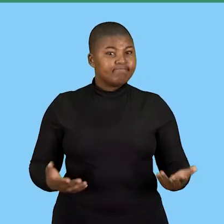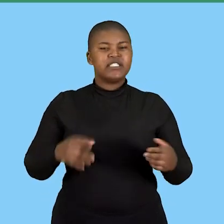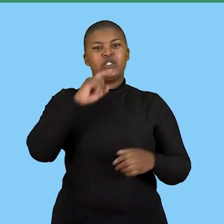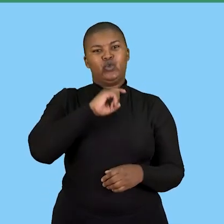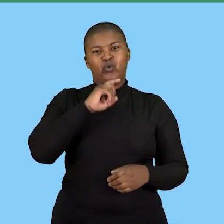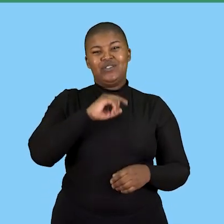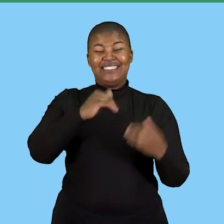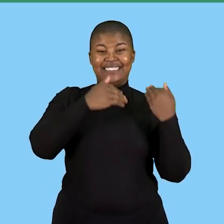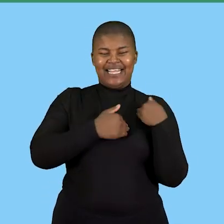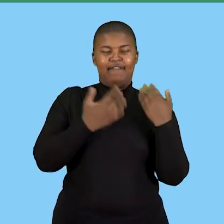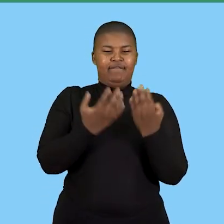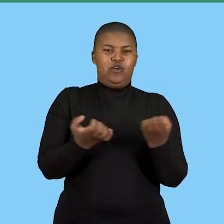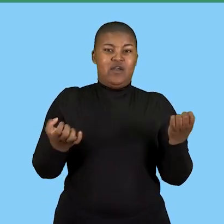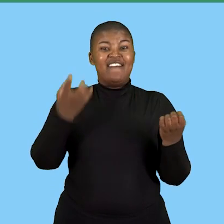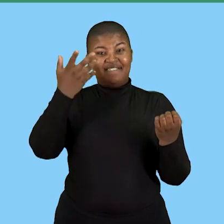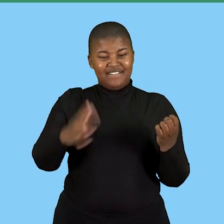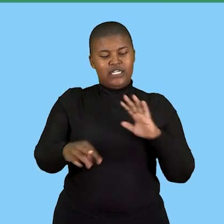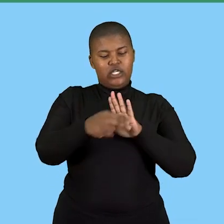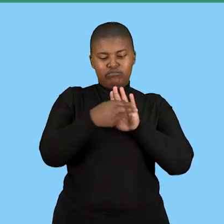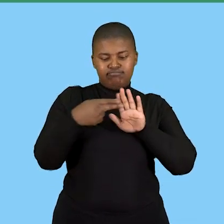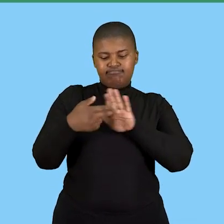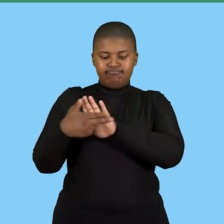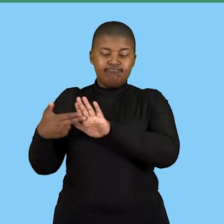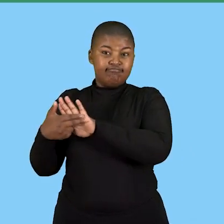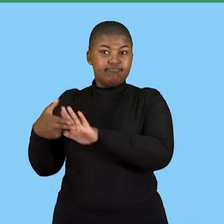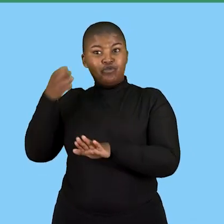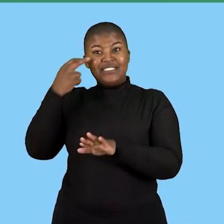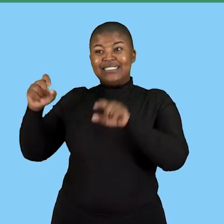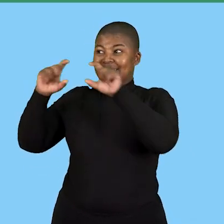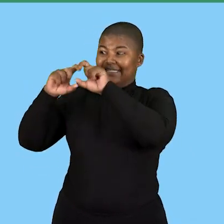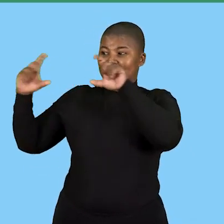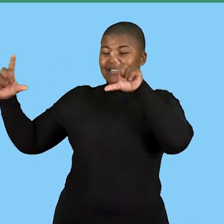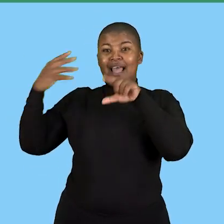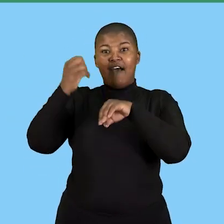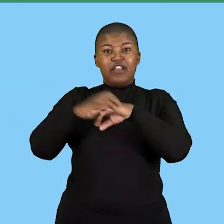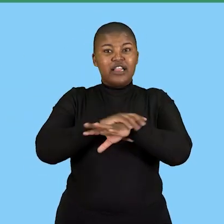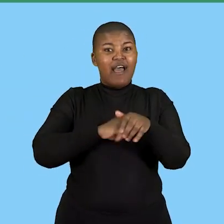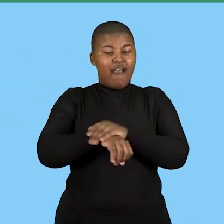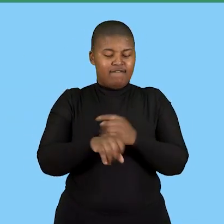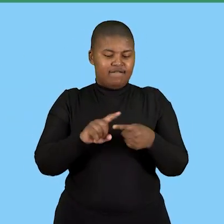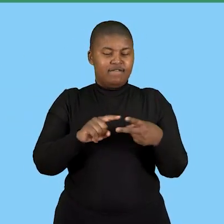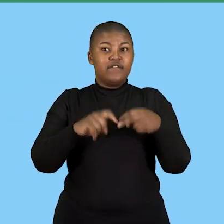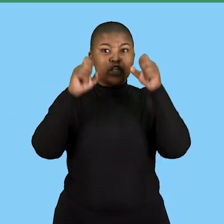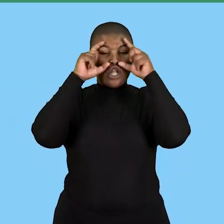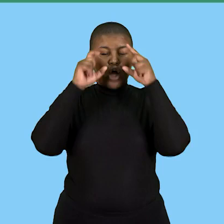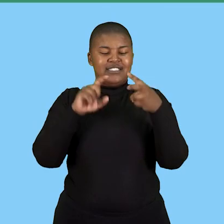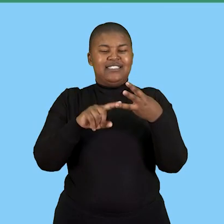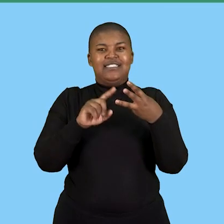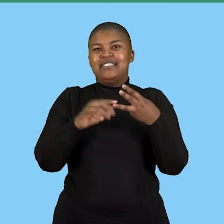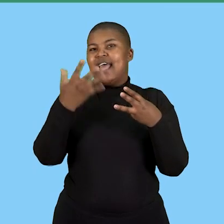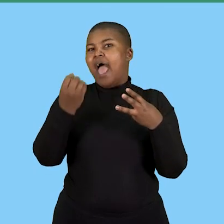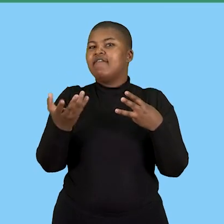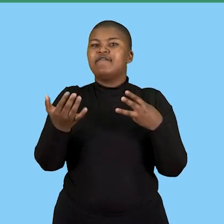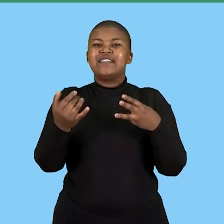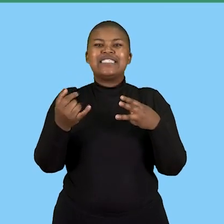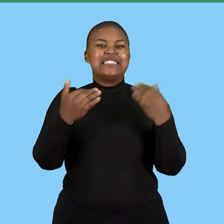one is to make sure that they use prescribed safety equipment as you can see here we have gloves we have glasses and